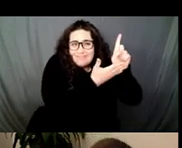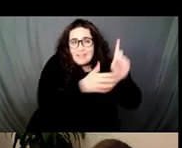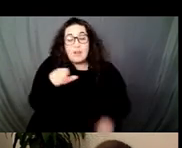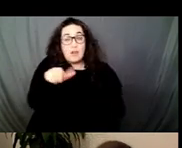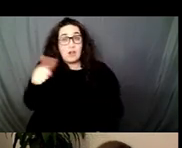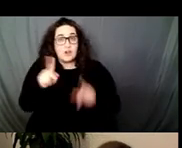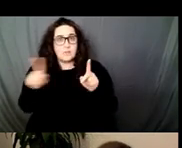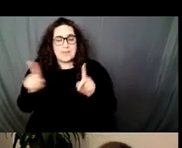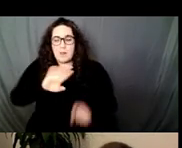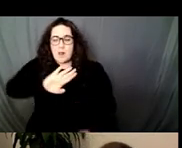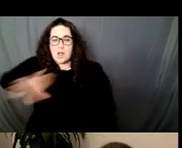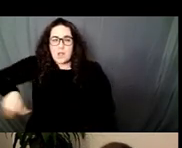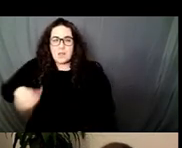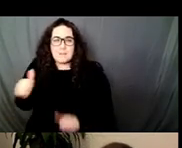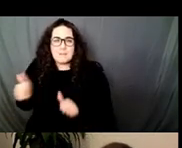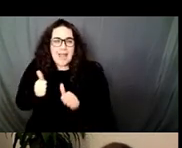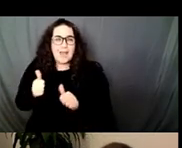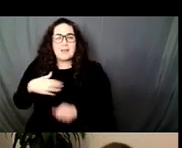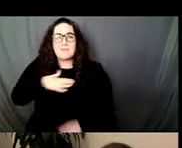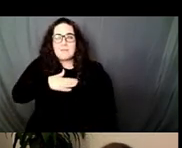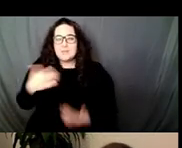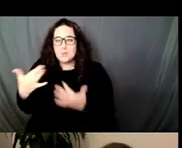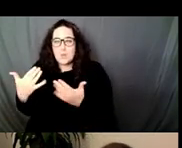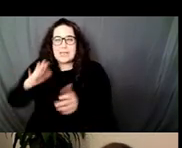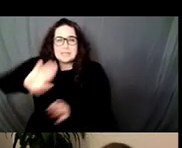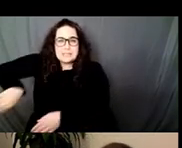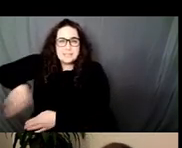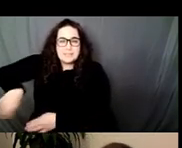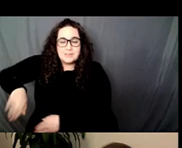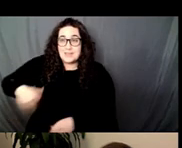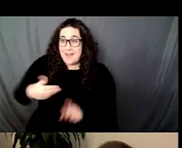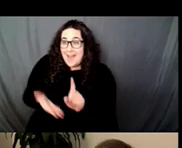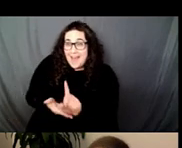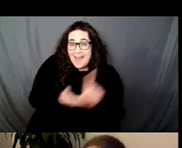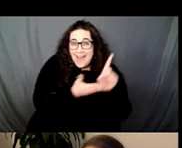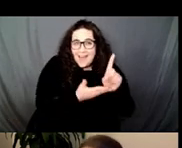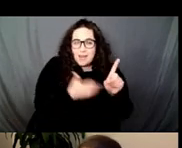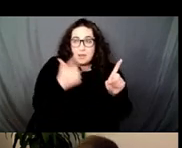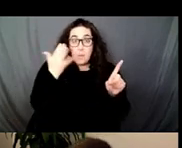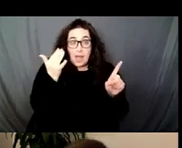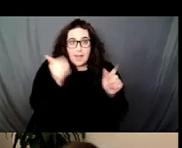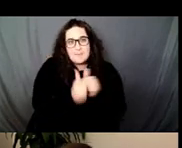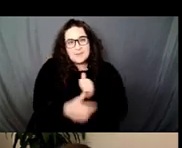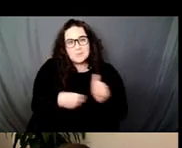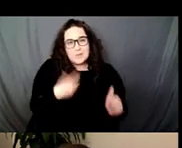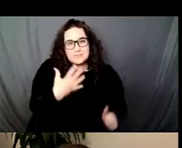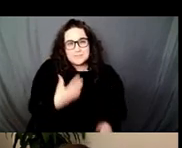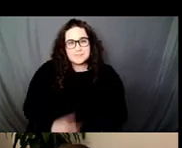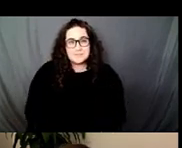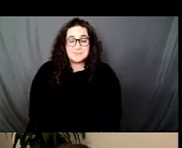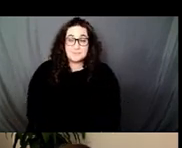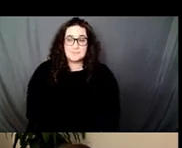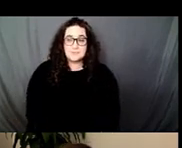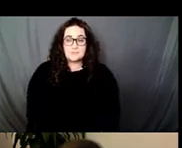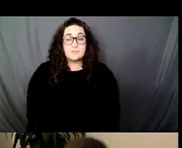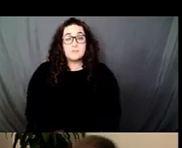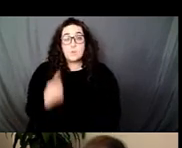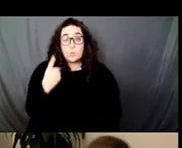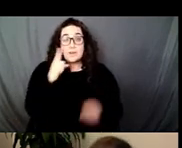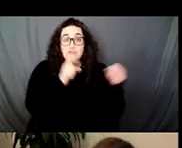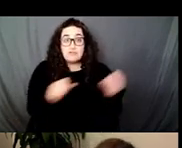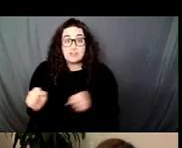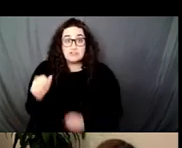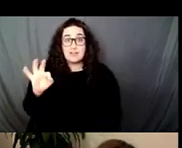entrance or wait by the coat room. One small example of one of the strategies FGT affected to infiltrate a